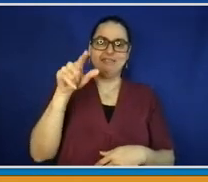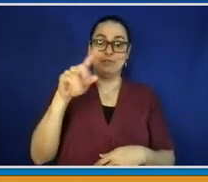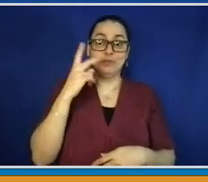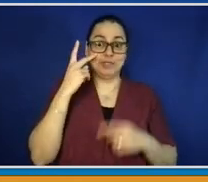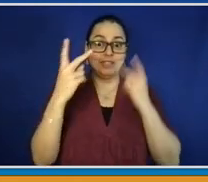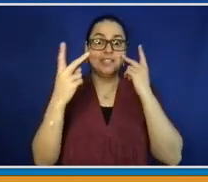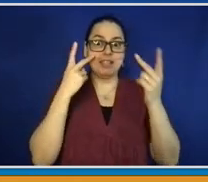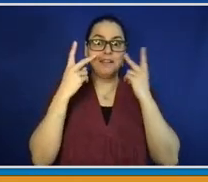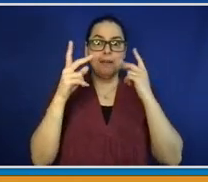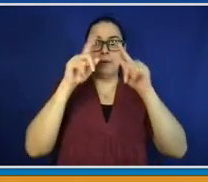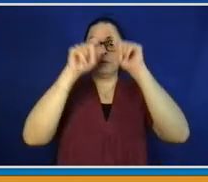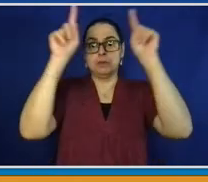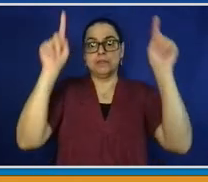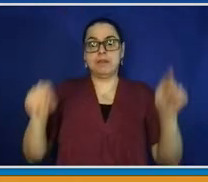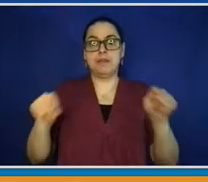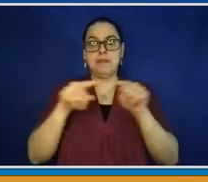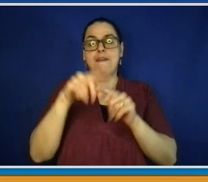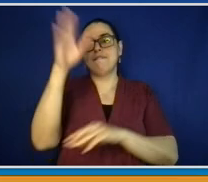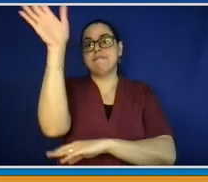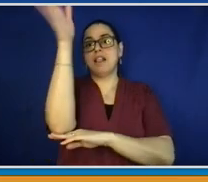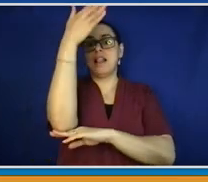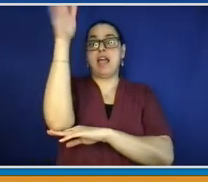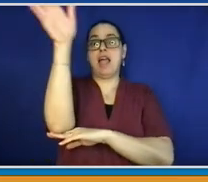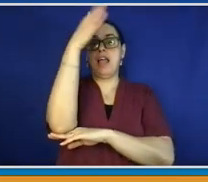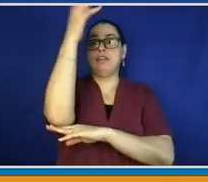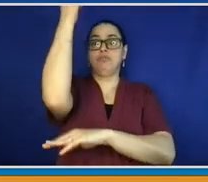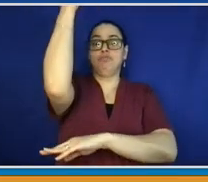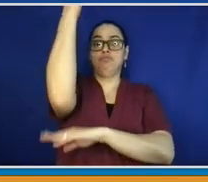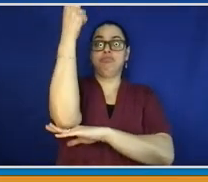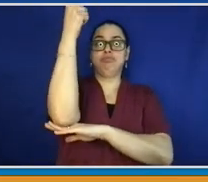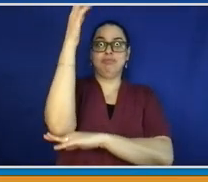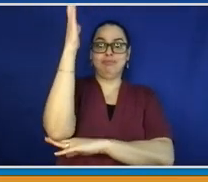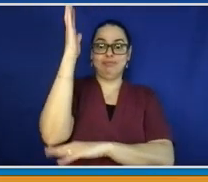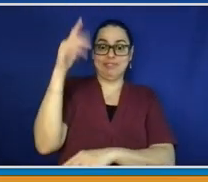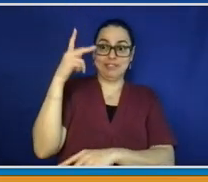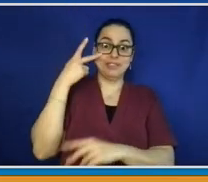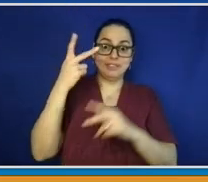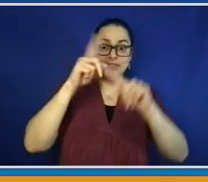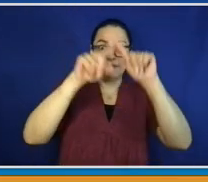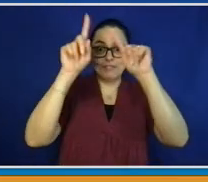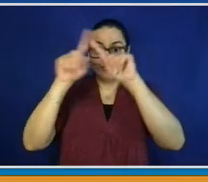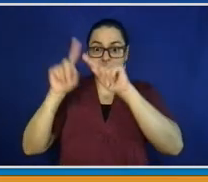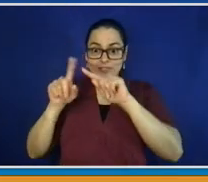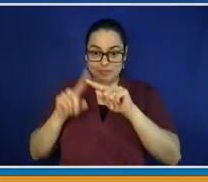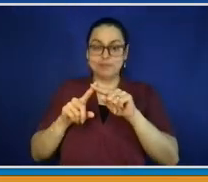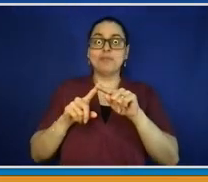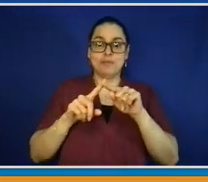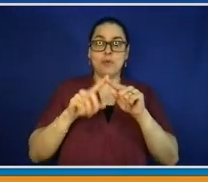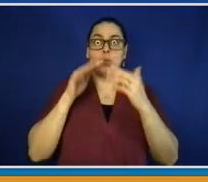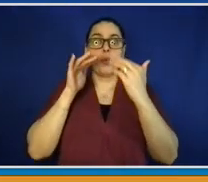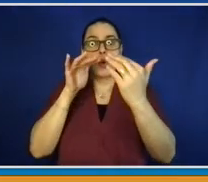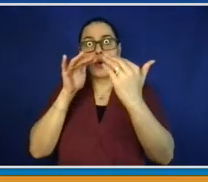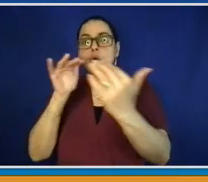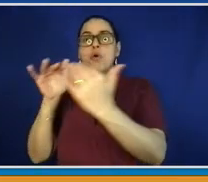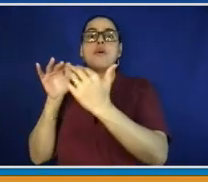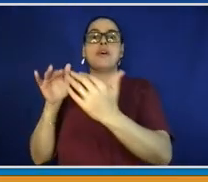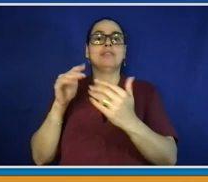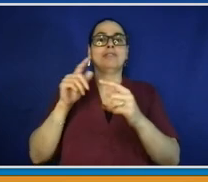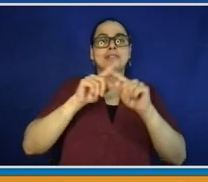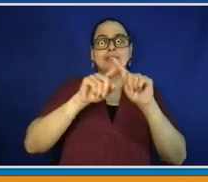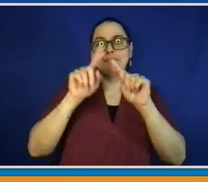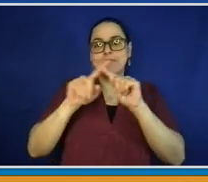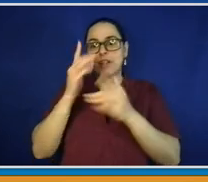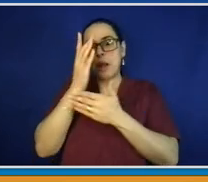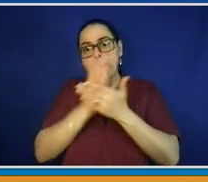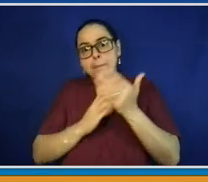outside of Baltimore? That's from the War of 1812. The flag has become a symbol for some people of things that they're not happy with